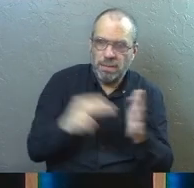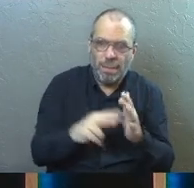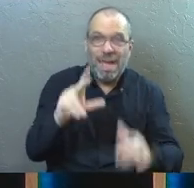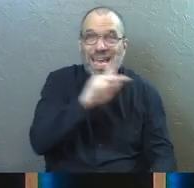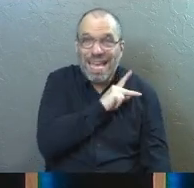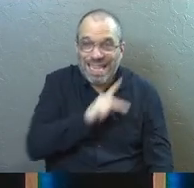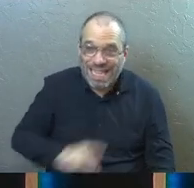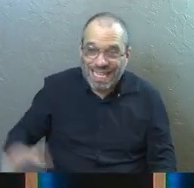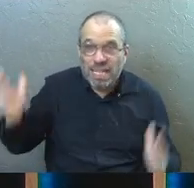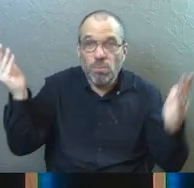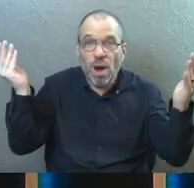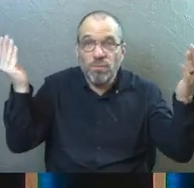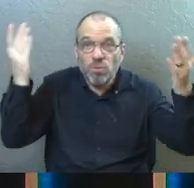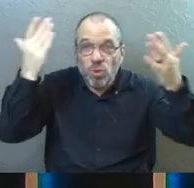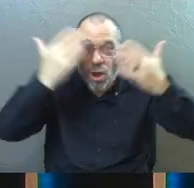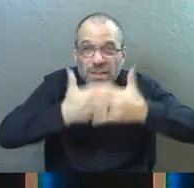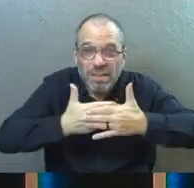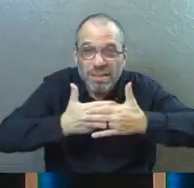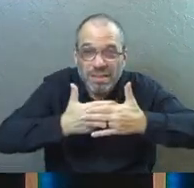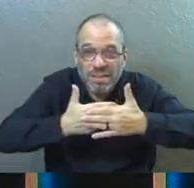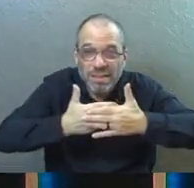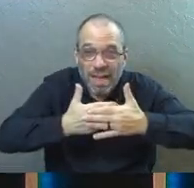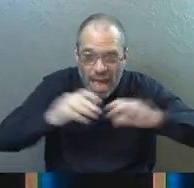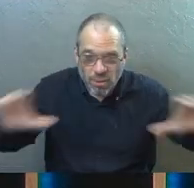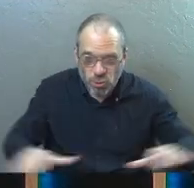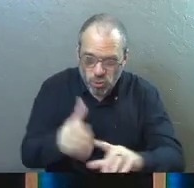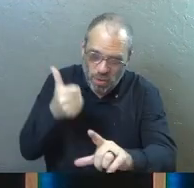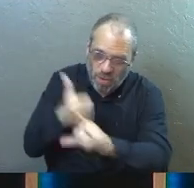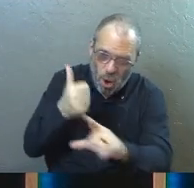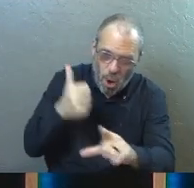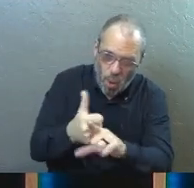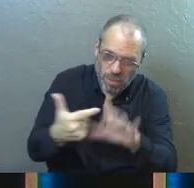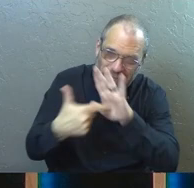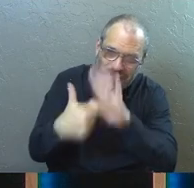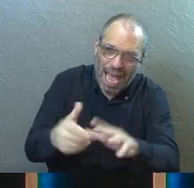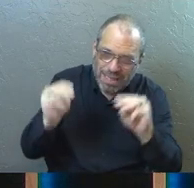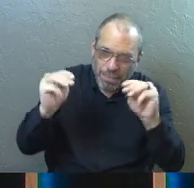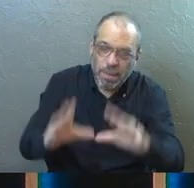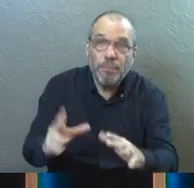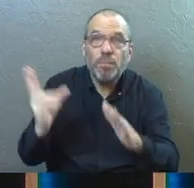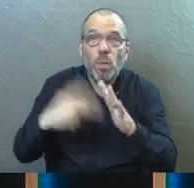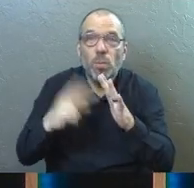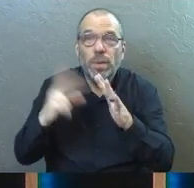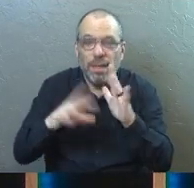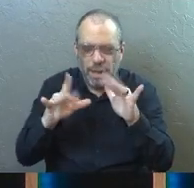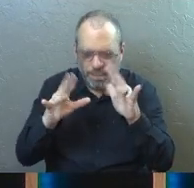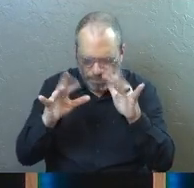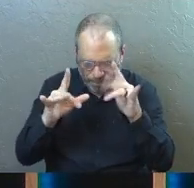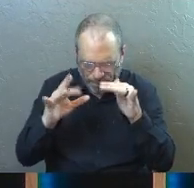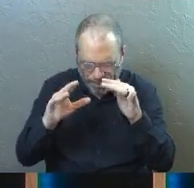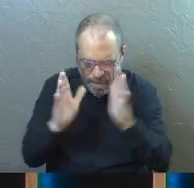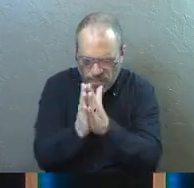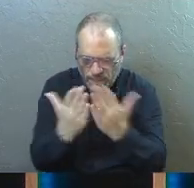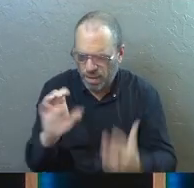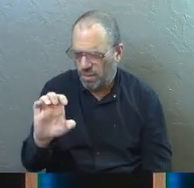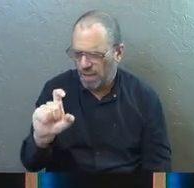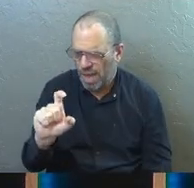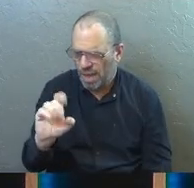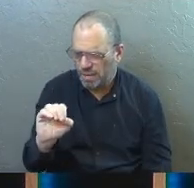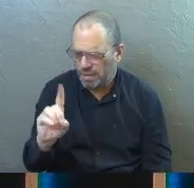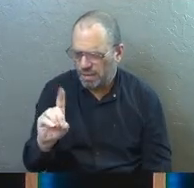in the kingdom of darkness and will perform their own signs and miracles. If you read back in the book of Exodus,